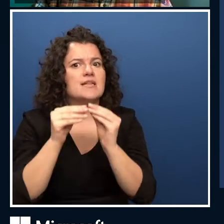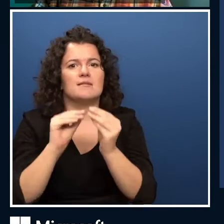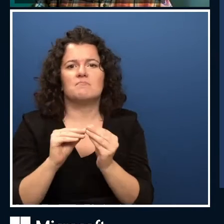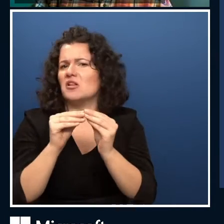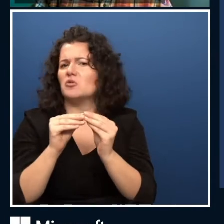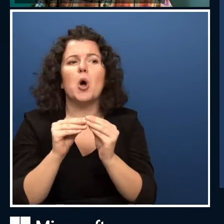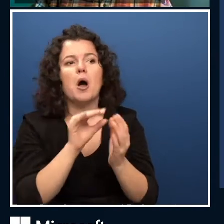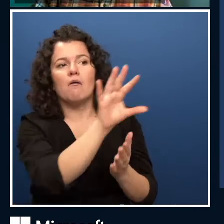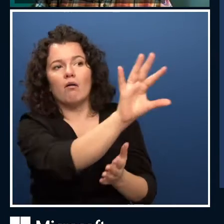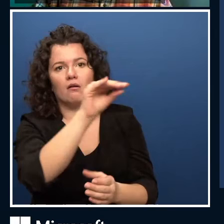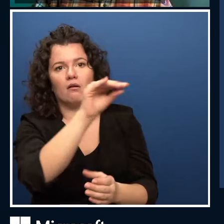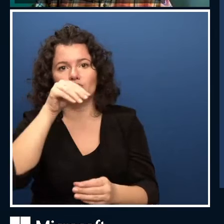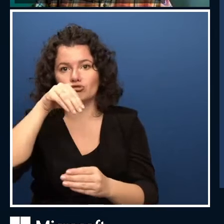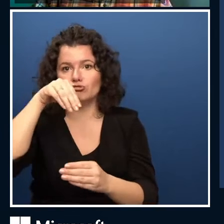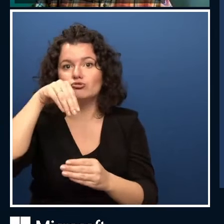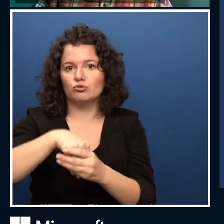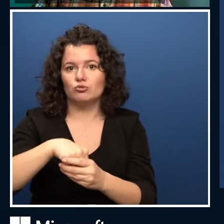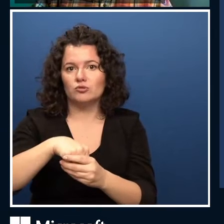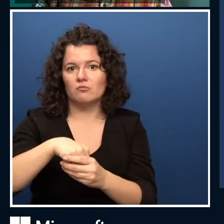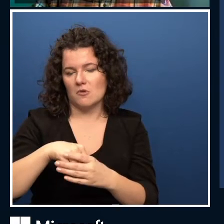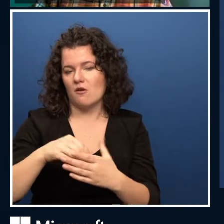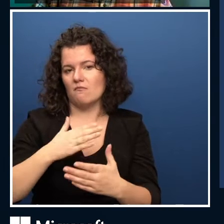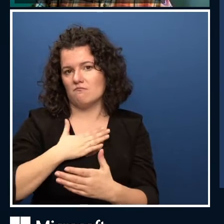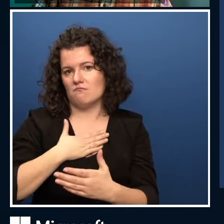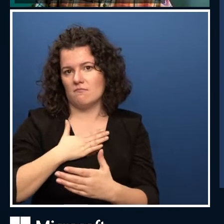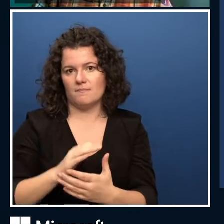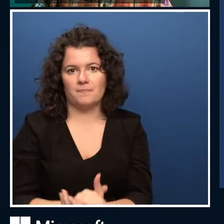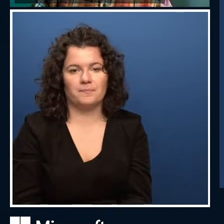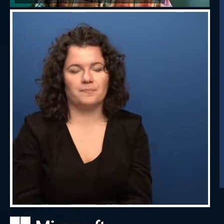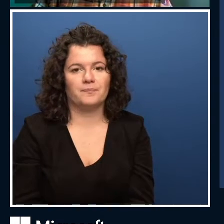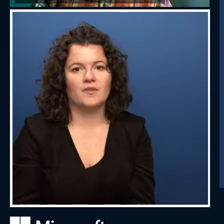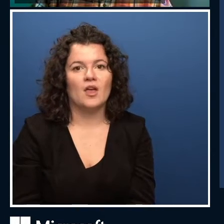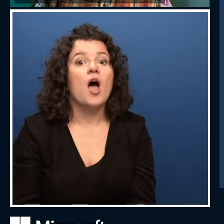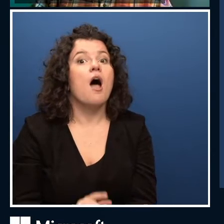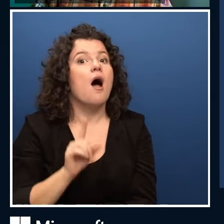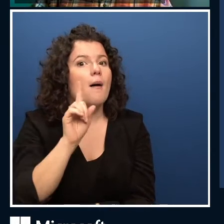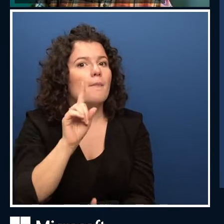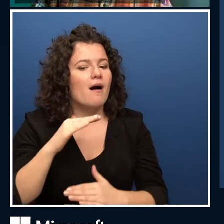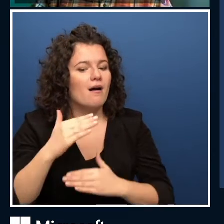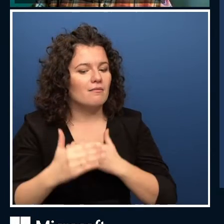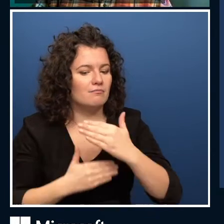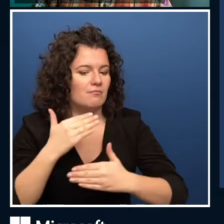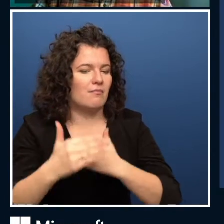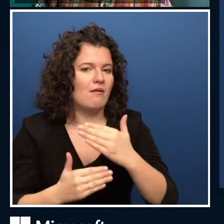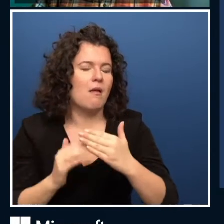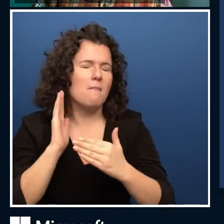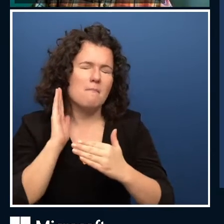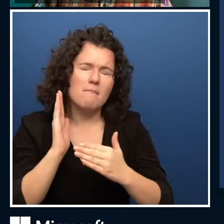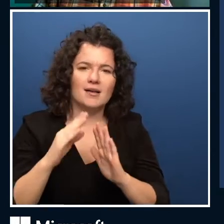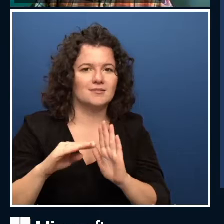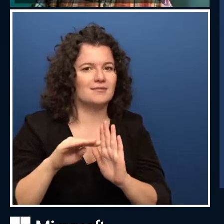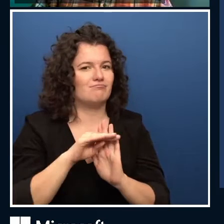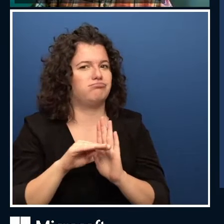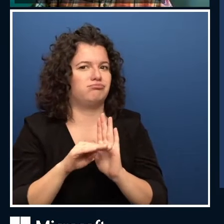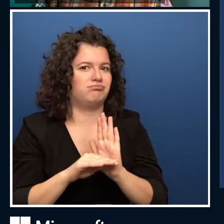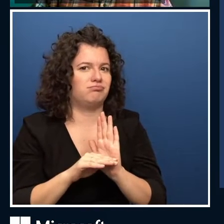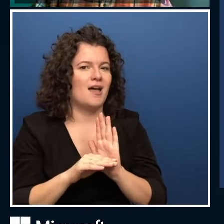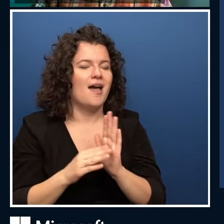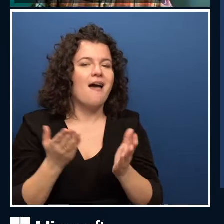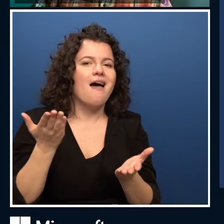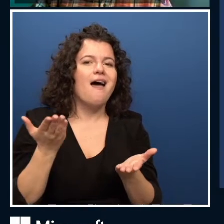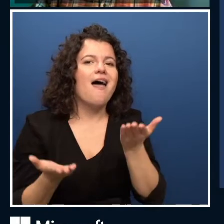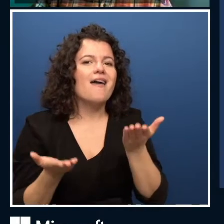And so it's incredibly important to live by ethical principles as well. So AI is very, very powerful,